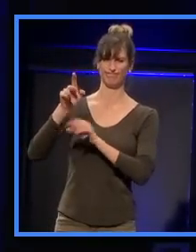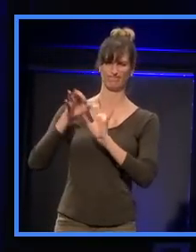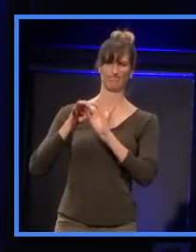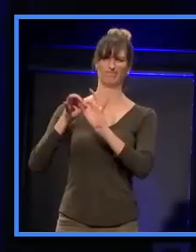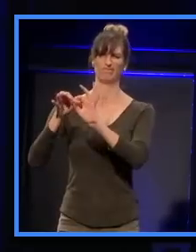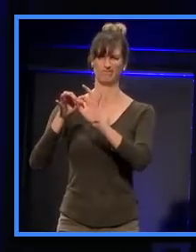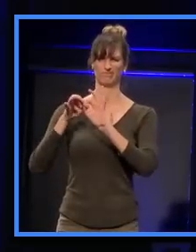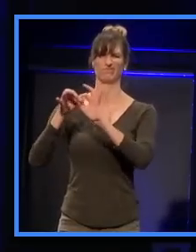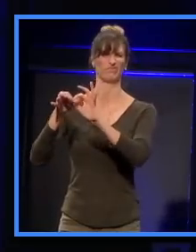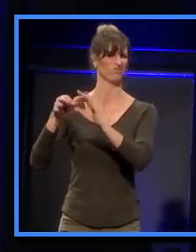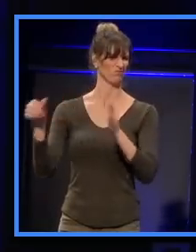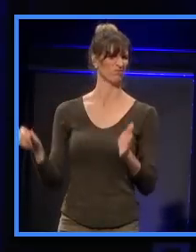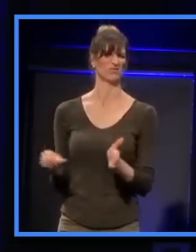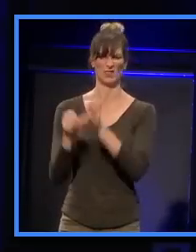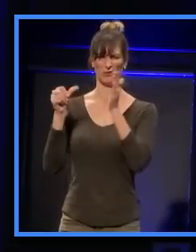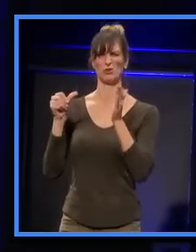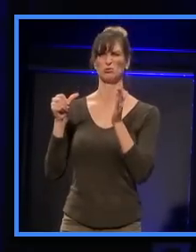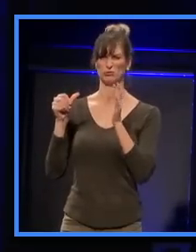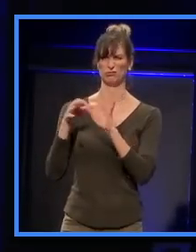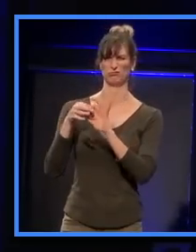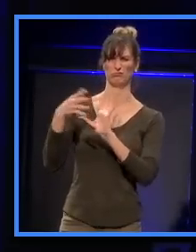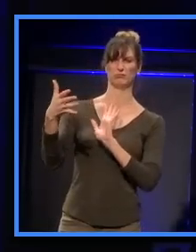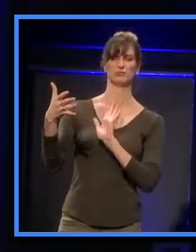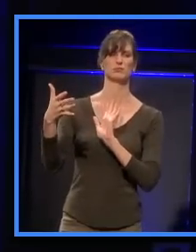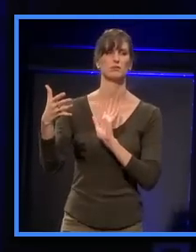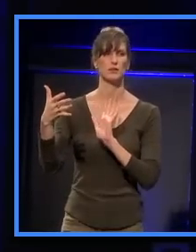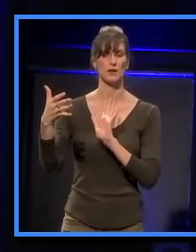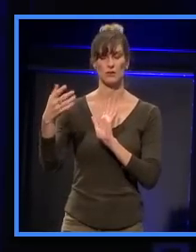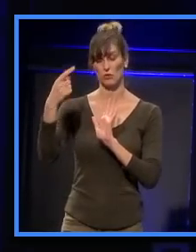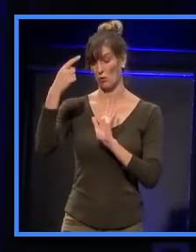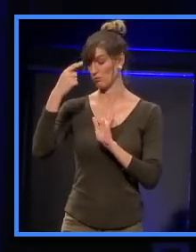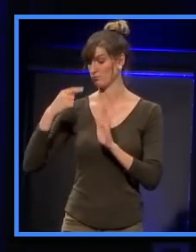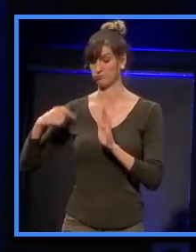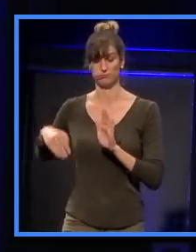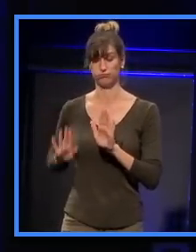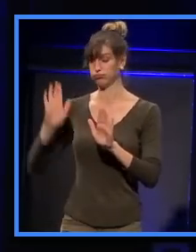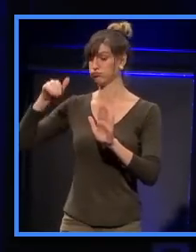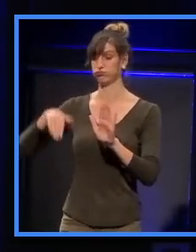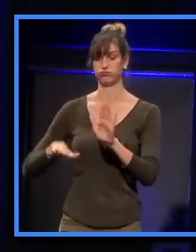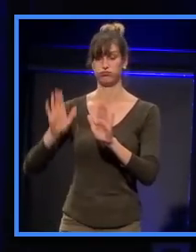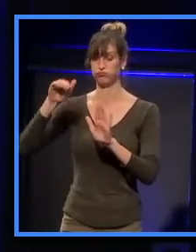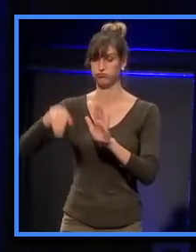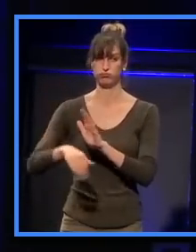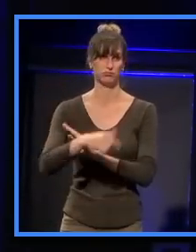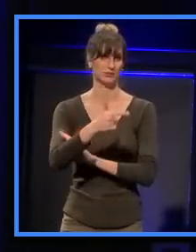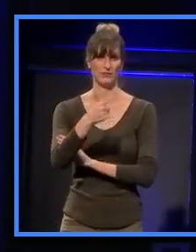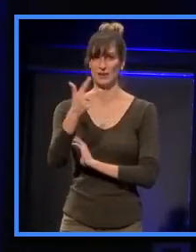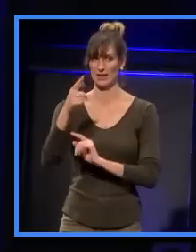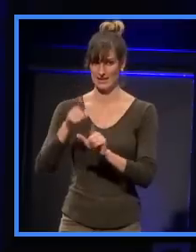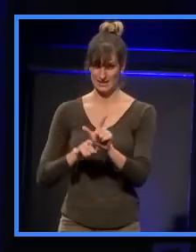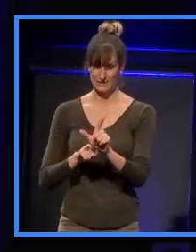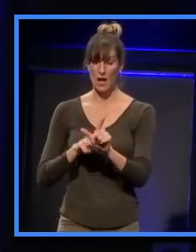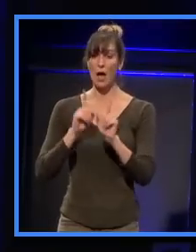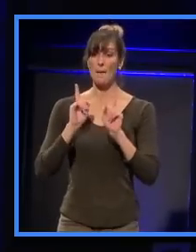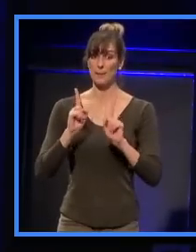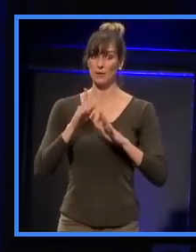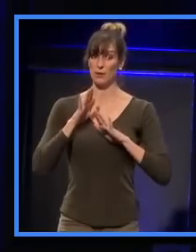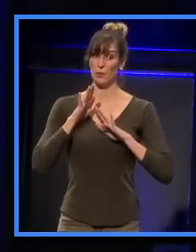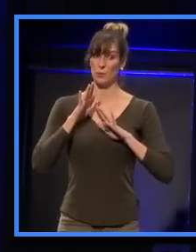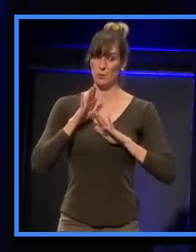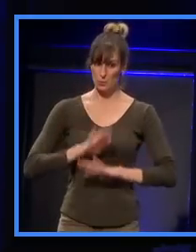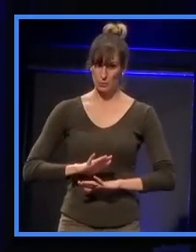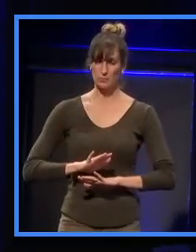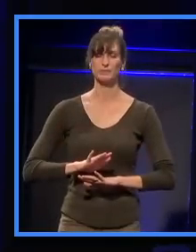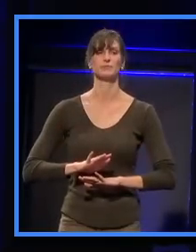it's been a rollercoaster ride for eight years, I assure you. But luckily, it's finished on